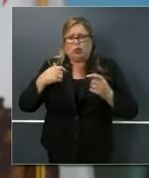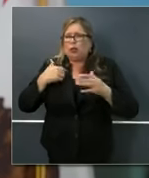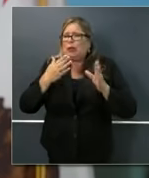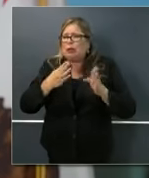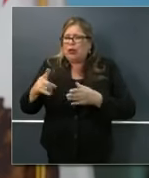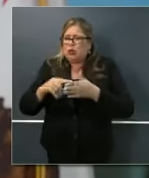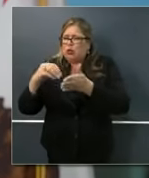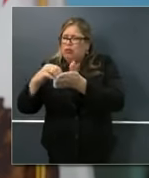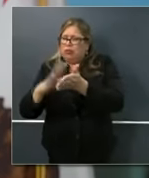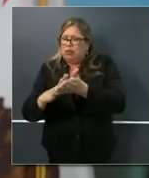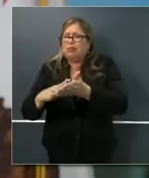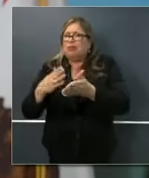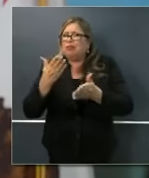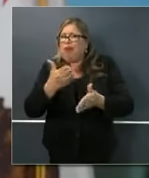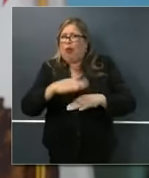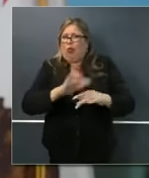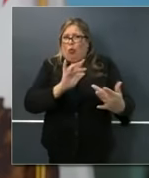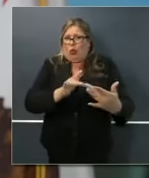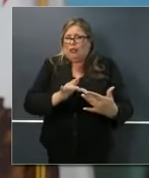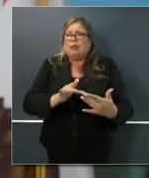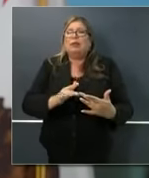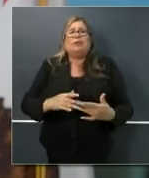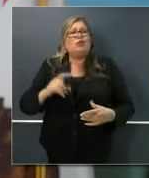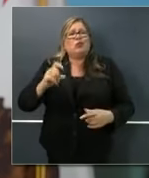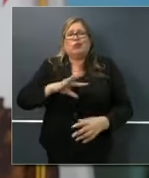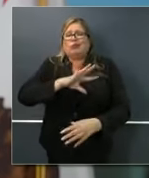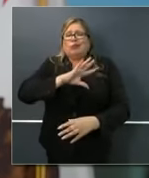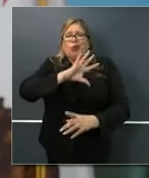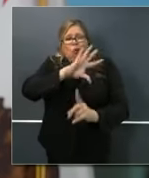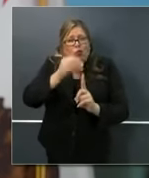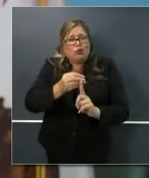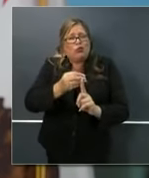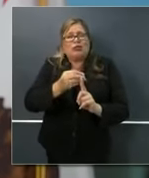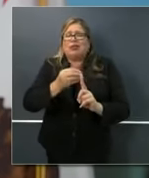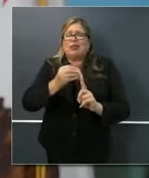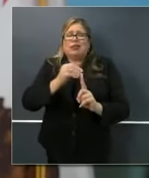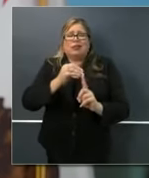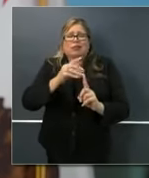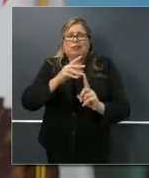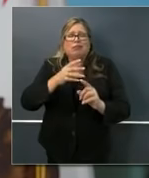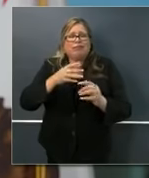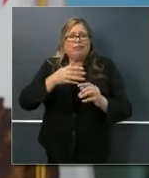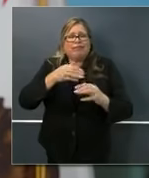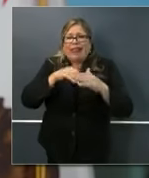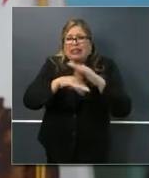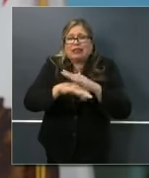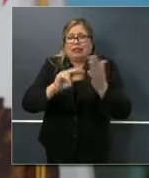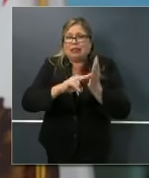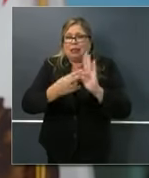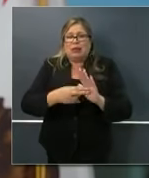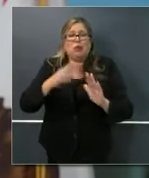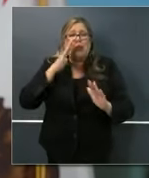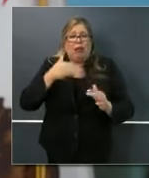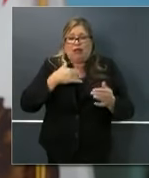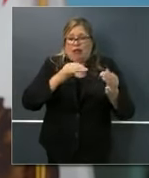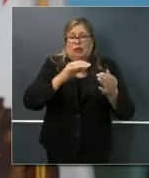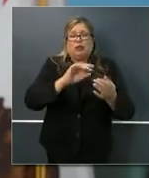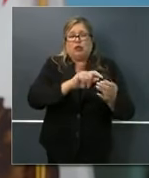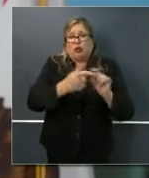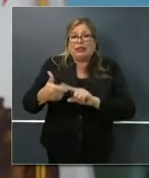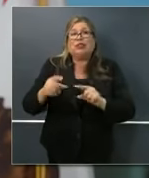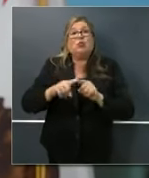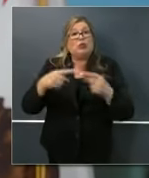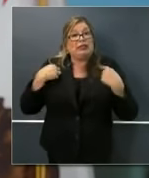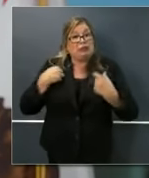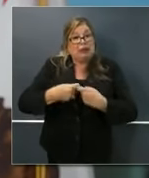so expect to see that up in a culturally competent way. It will be translated into seven different languages and has already been translated in